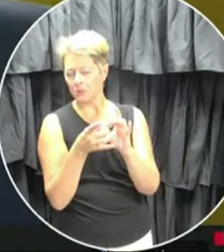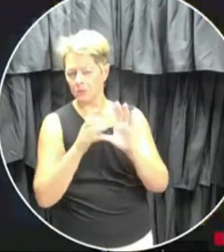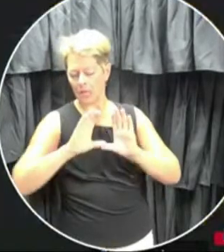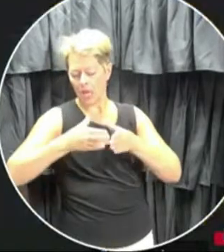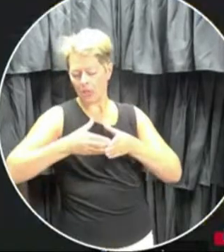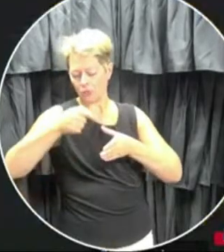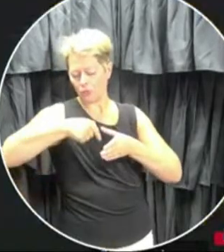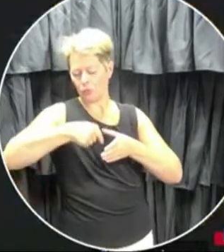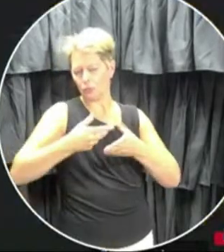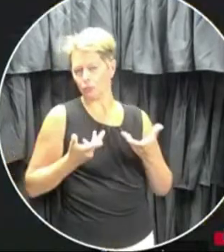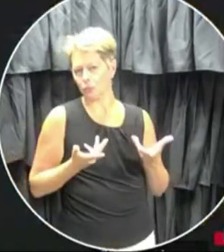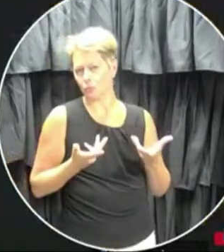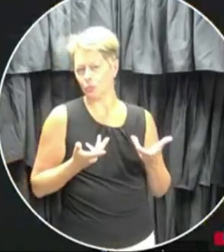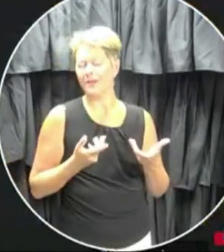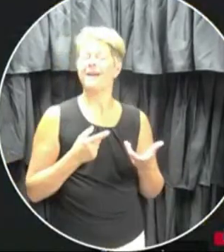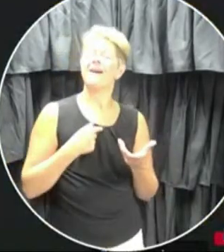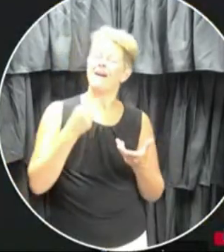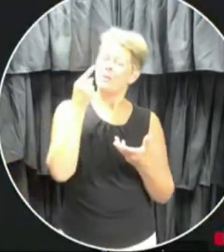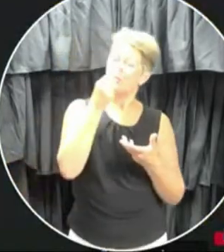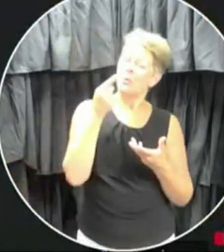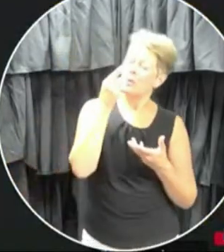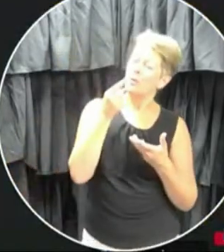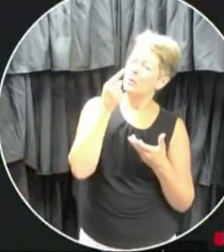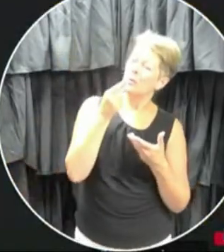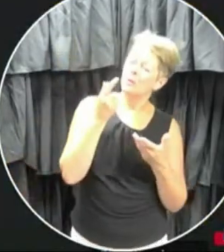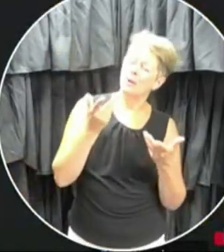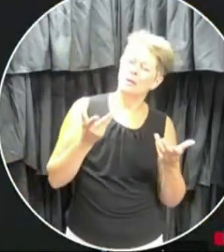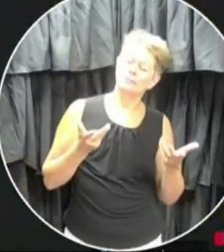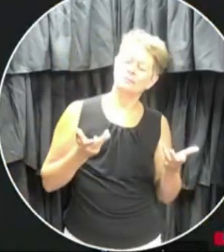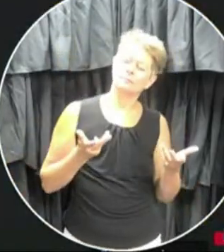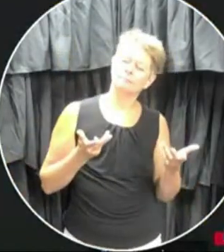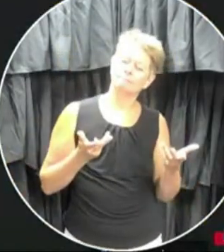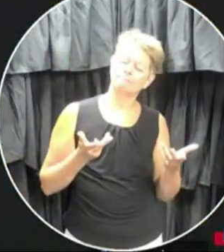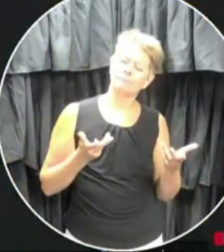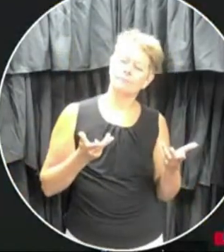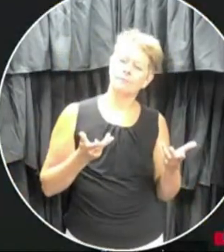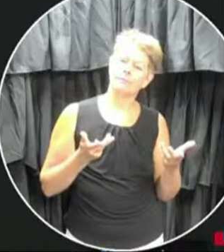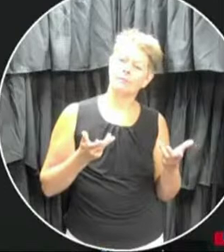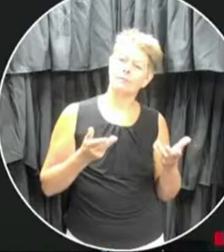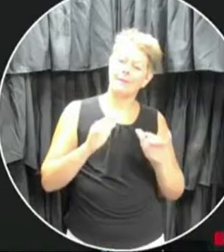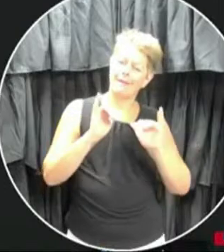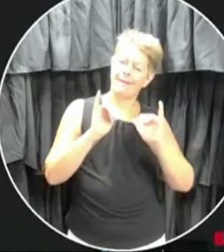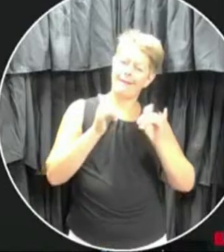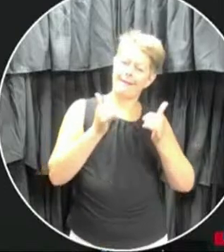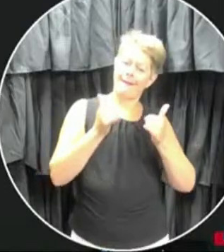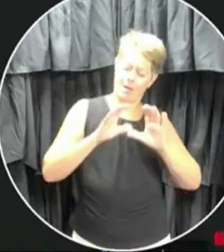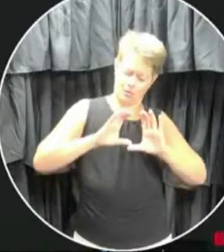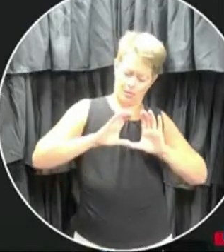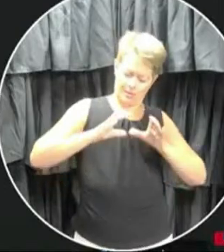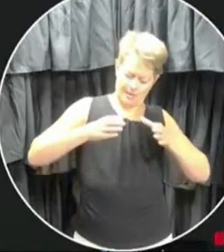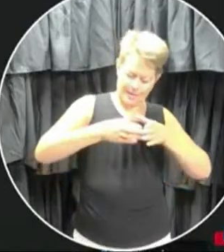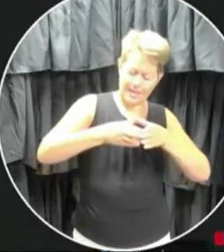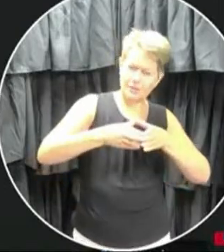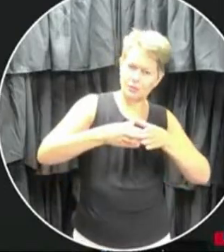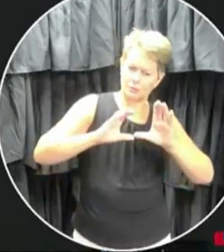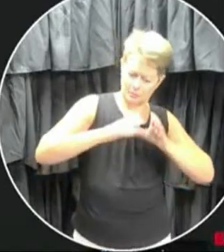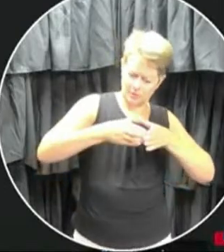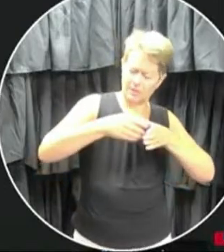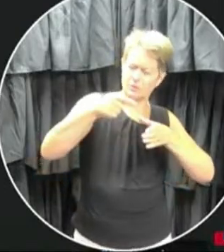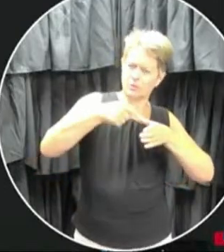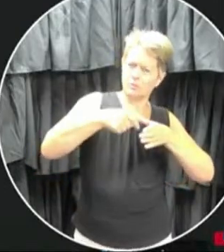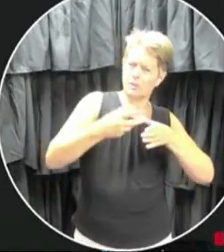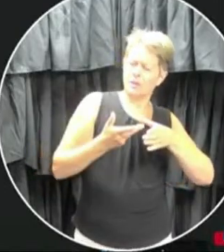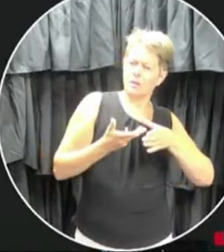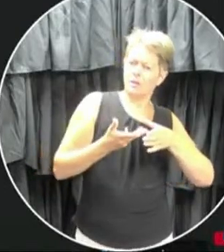Yeah, I'm just wondering about kind of how cohorts will take into account kind of social needs of